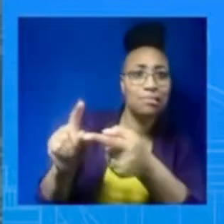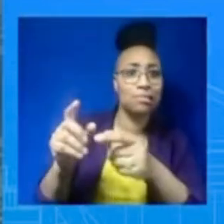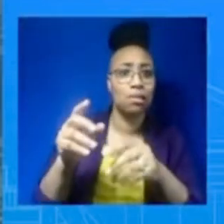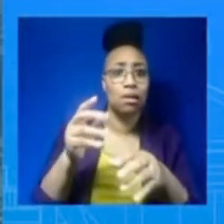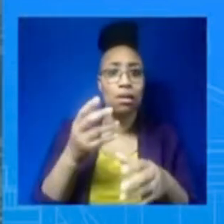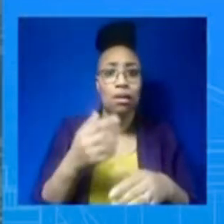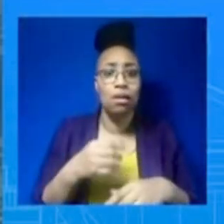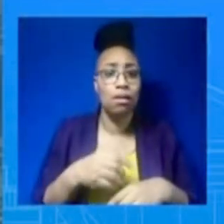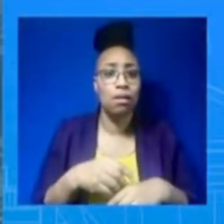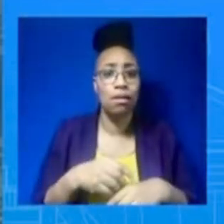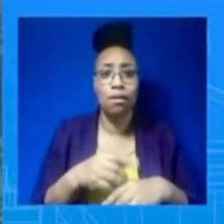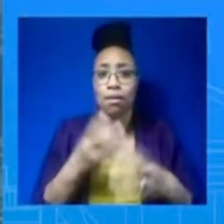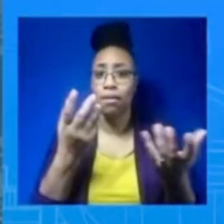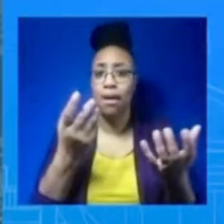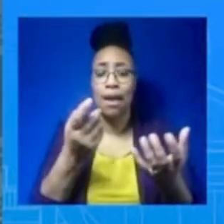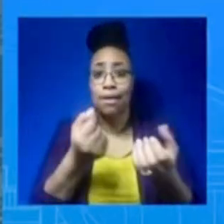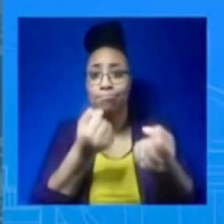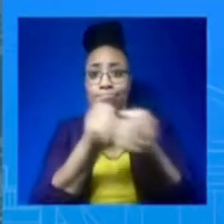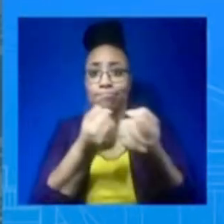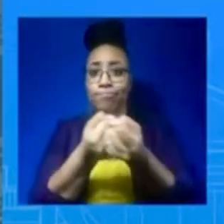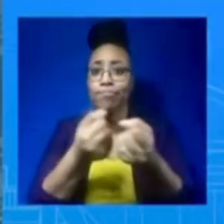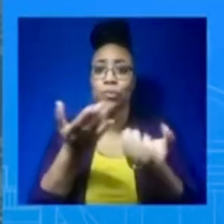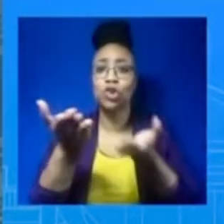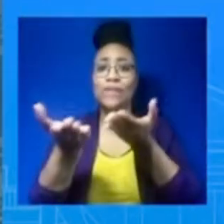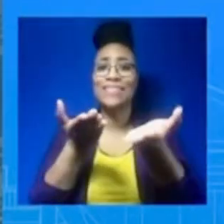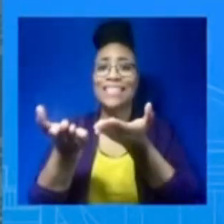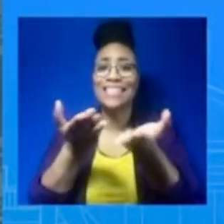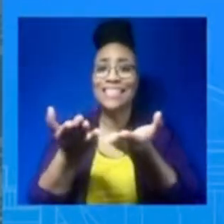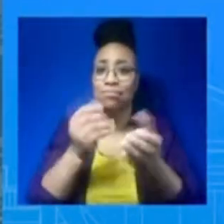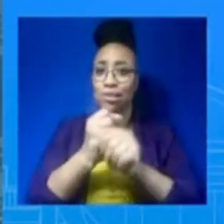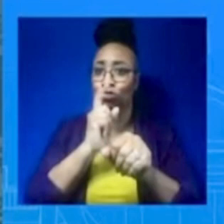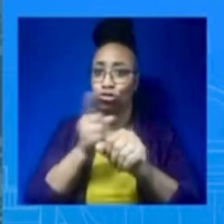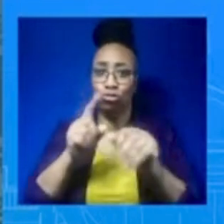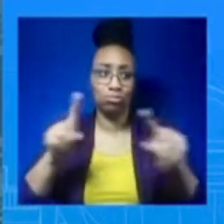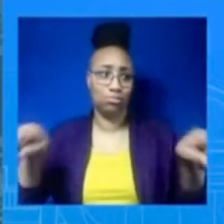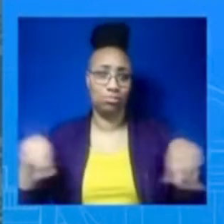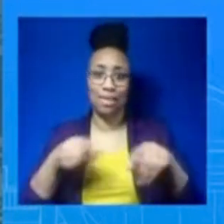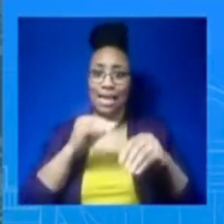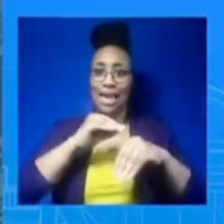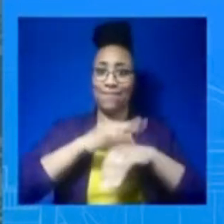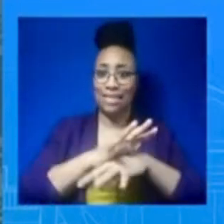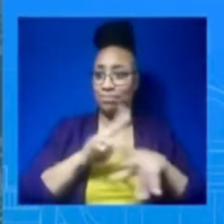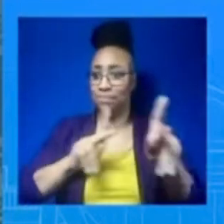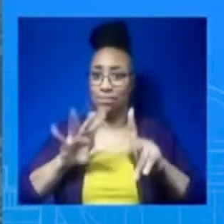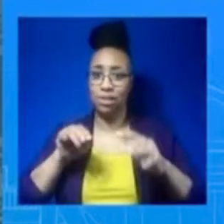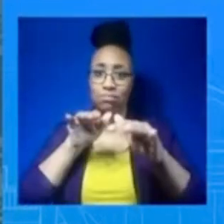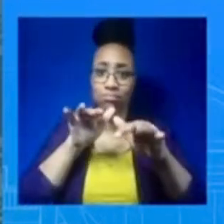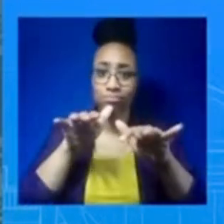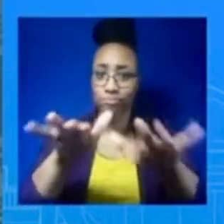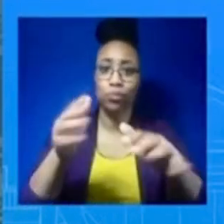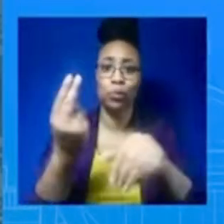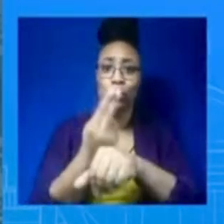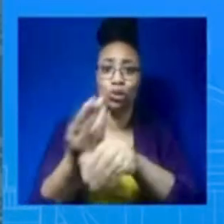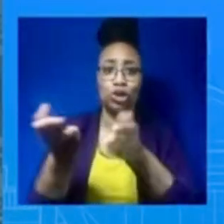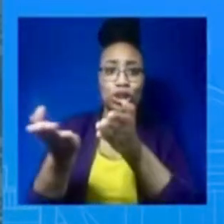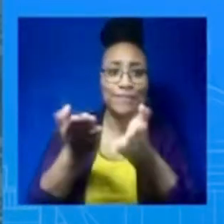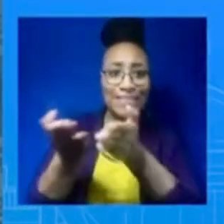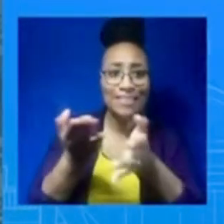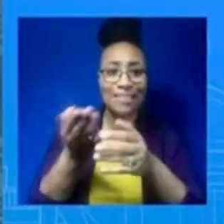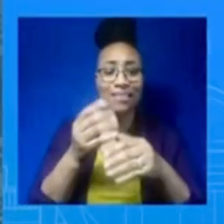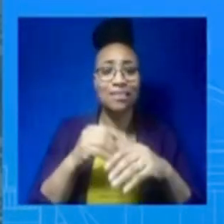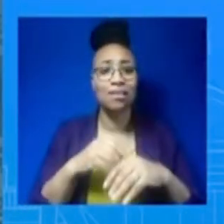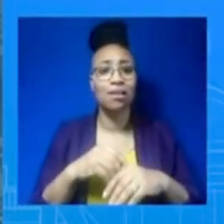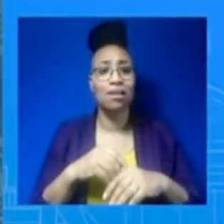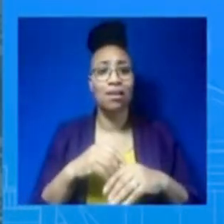jobs, and mentoring for teenagers and young adults. And so all of these things, community violence interventions and a fairer criminal